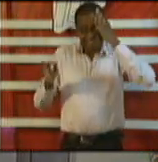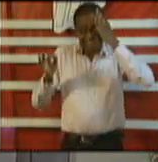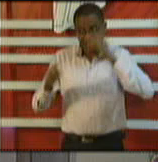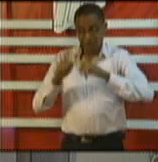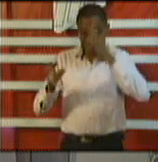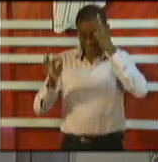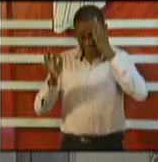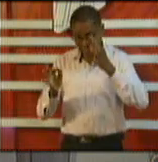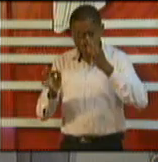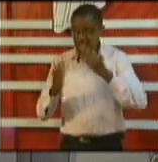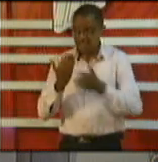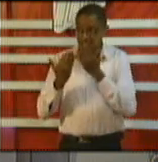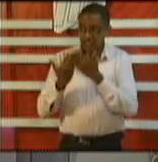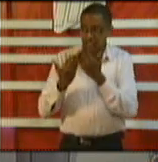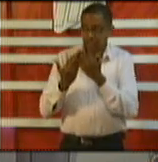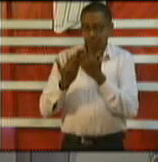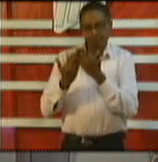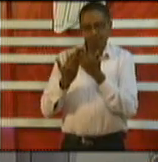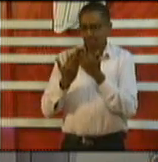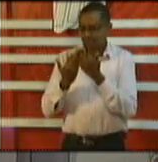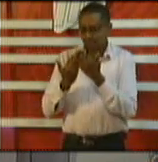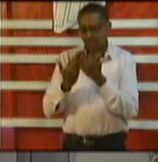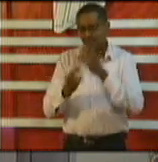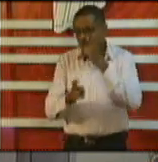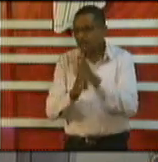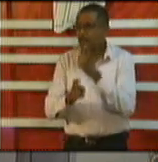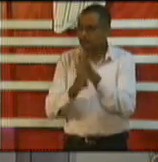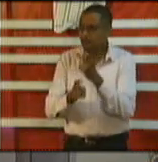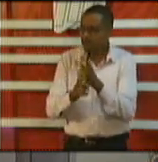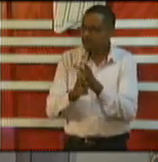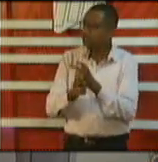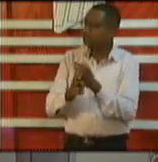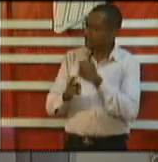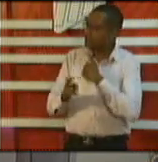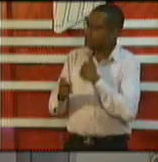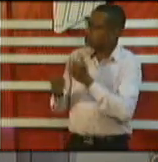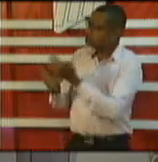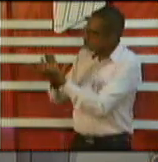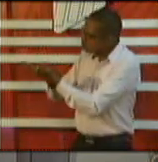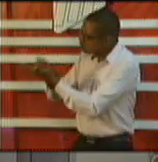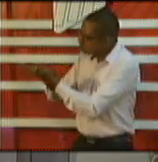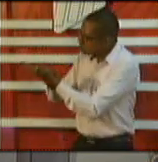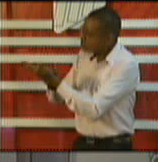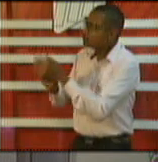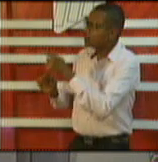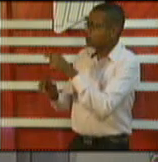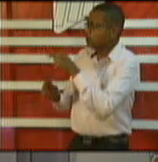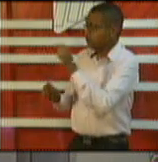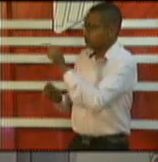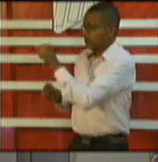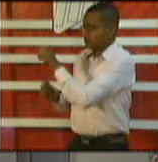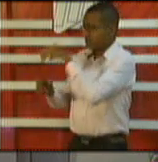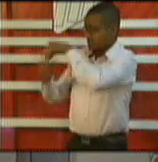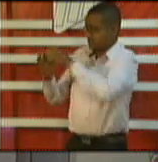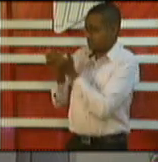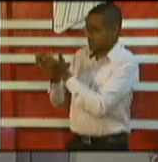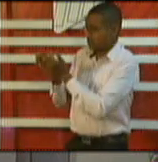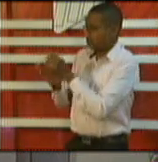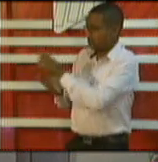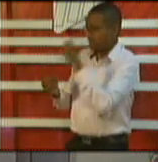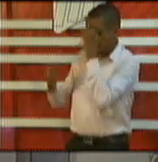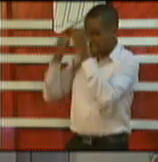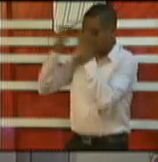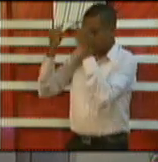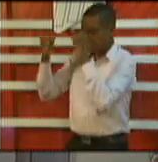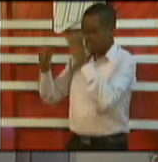congratulate you for advocating the views of the persons on the cruise ship but we have a wider responsibility to